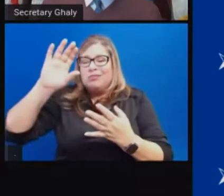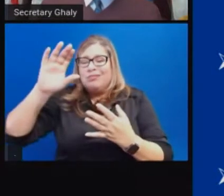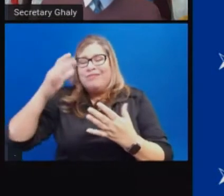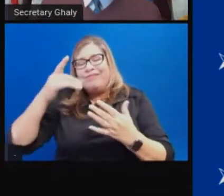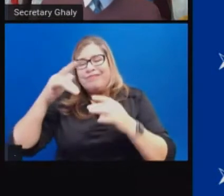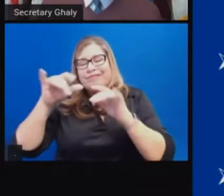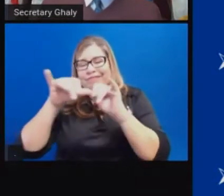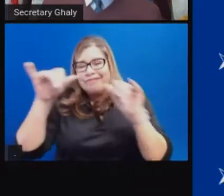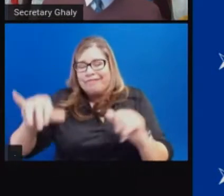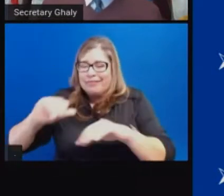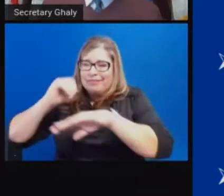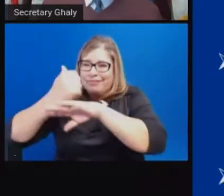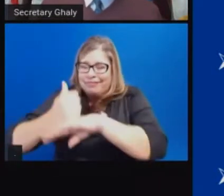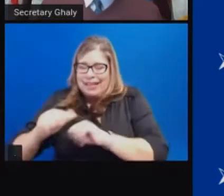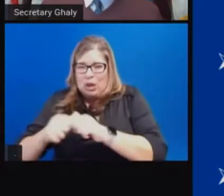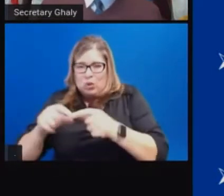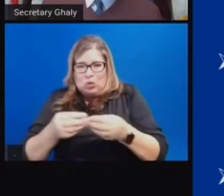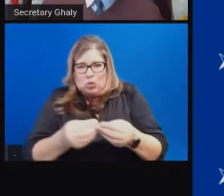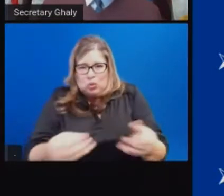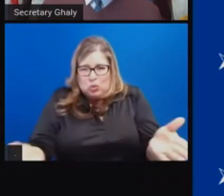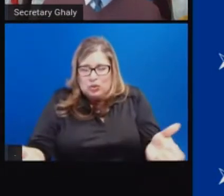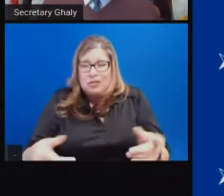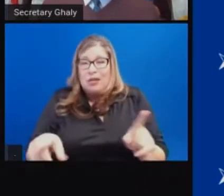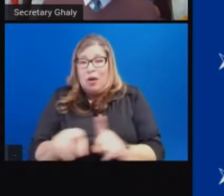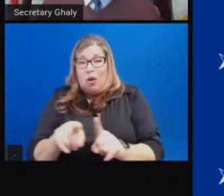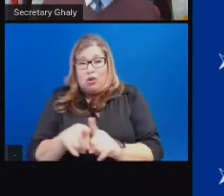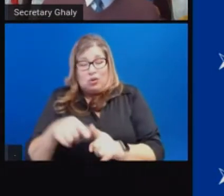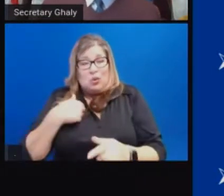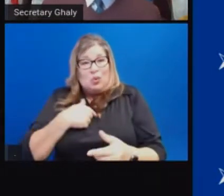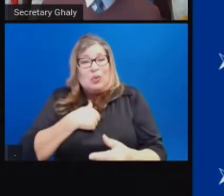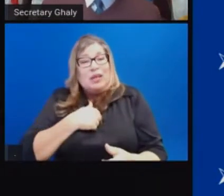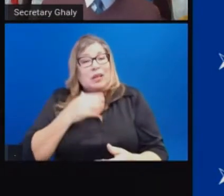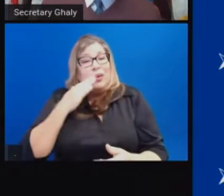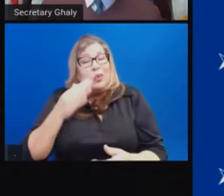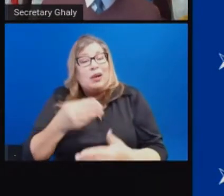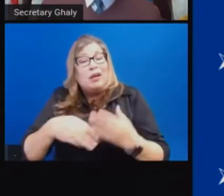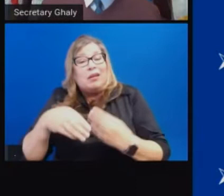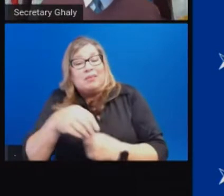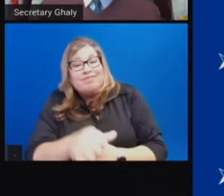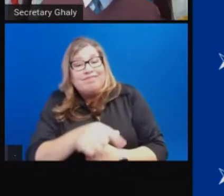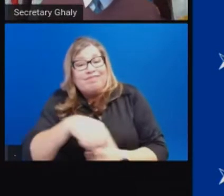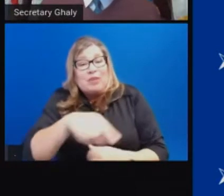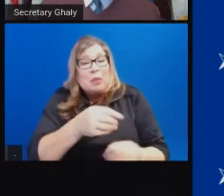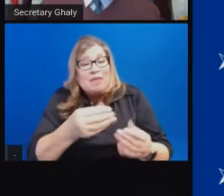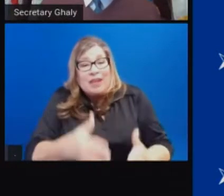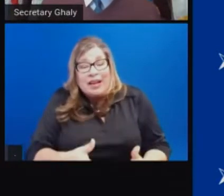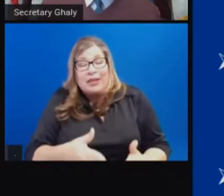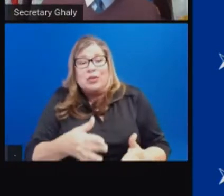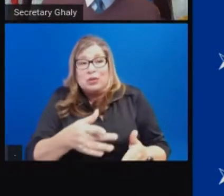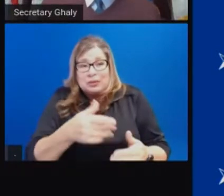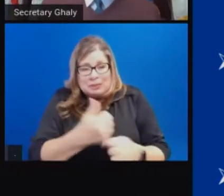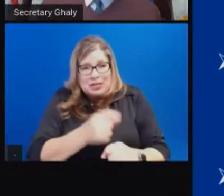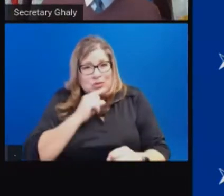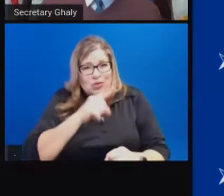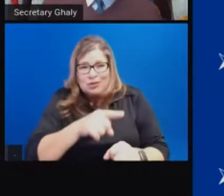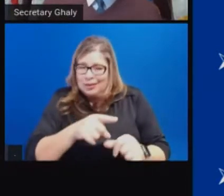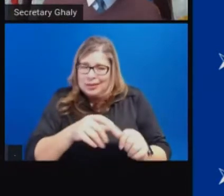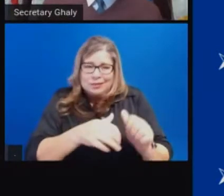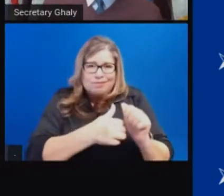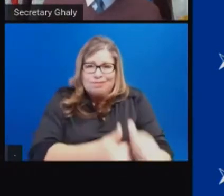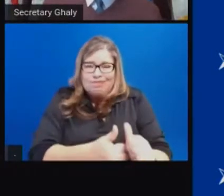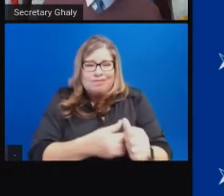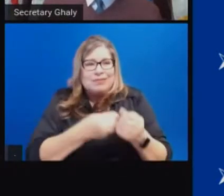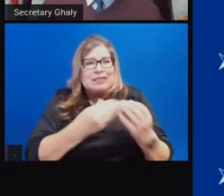support providers through compensation and other technical assistance in key communities across the state to